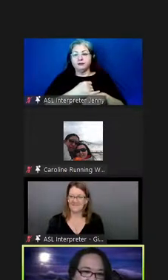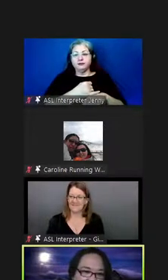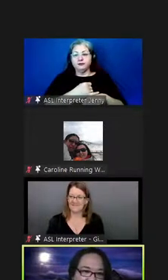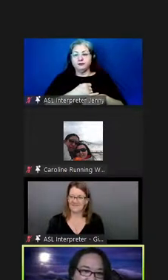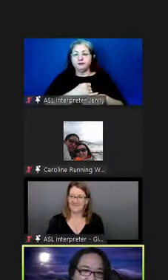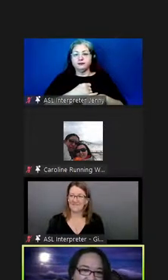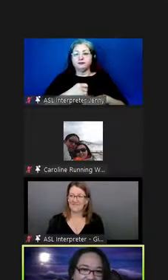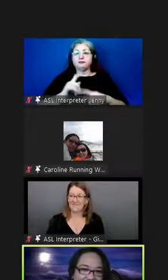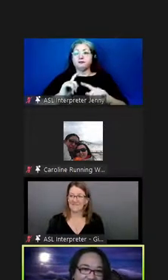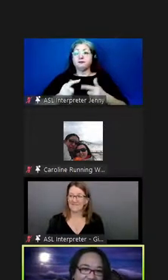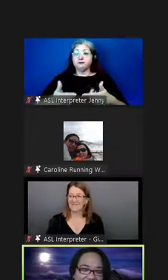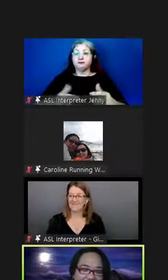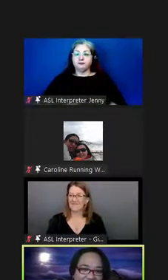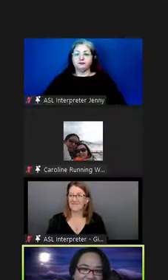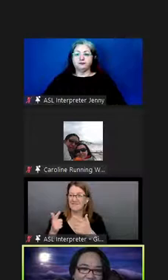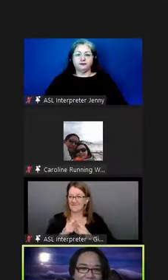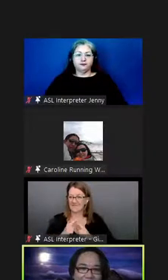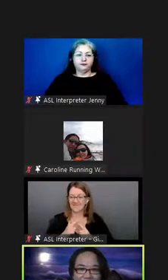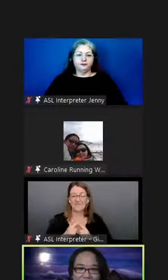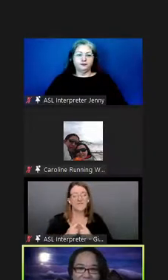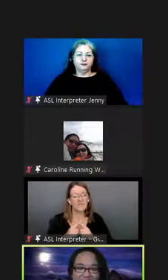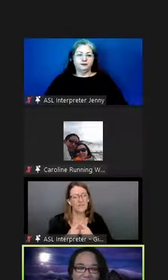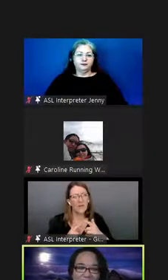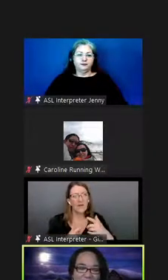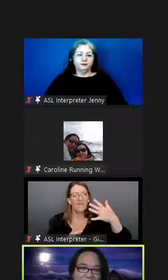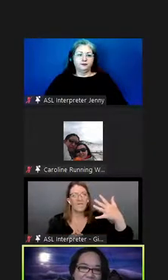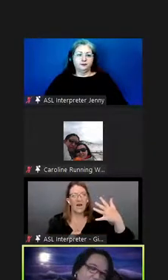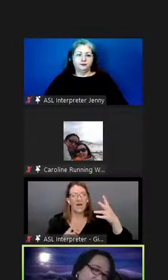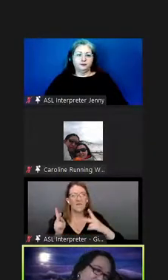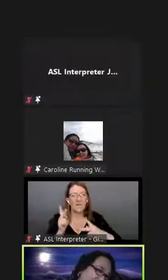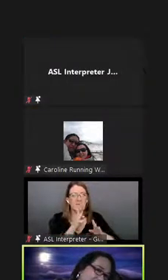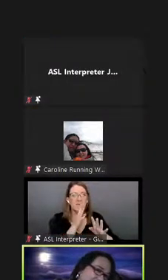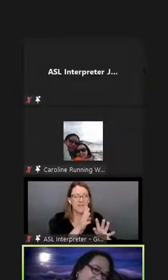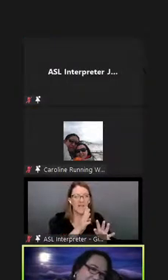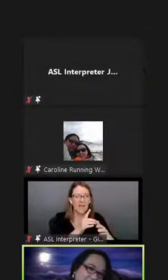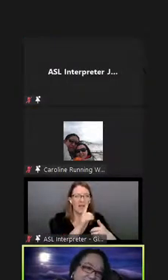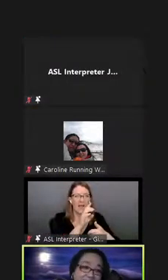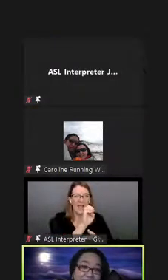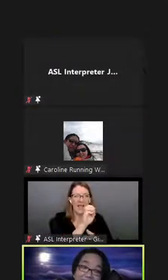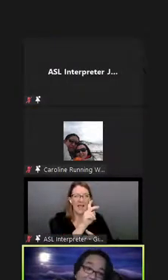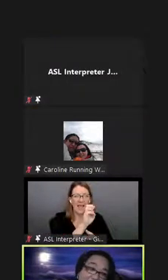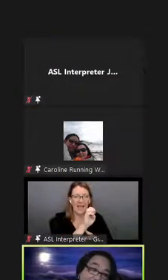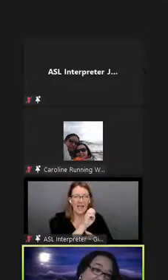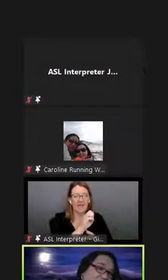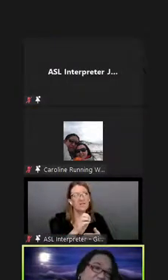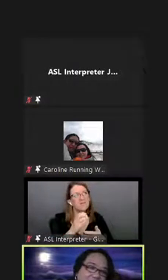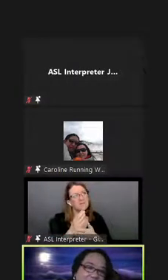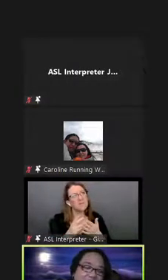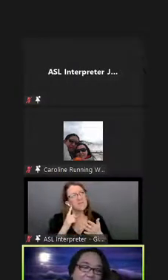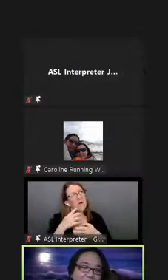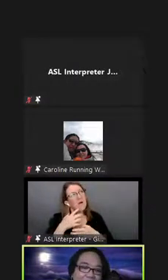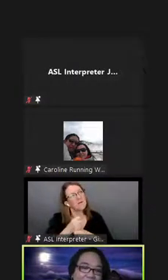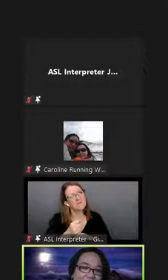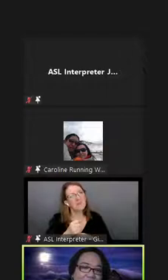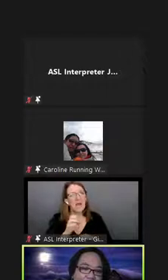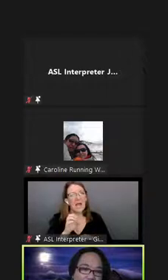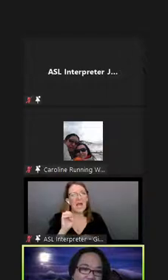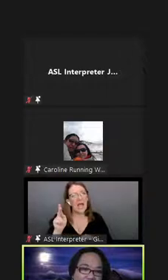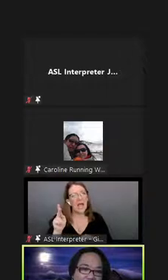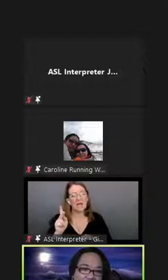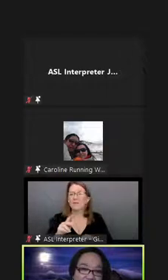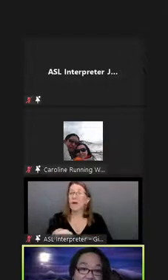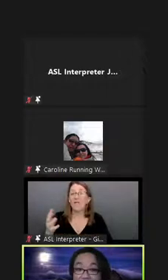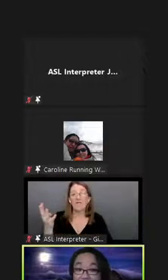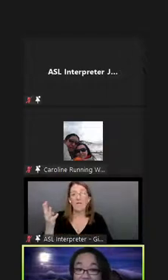five people said eke uh one one person said we would shorten that to slang and say x um four